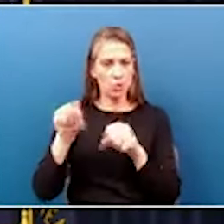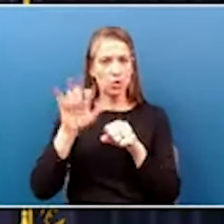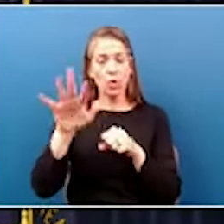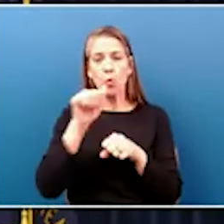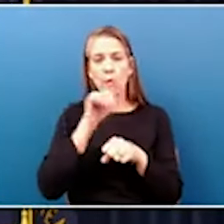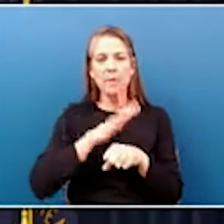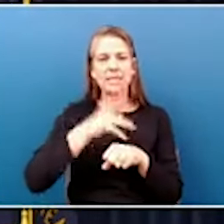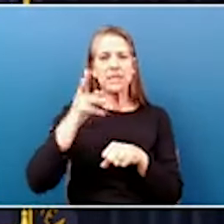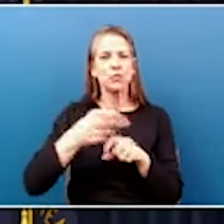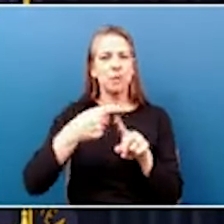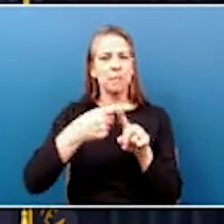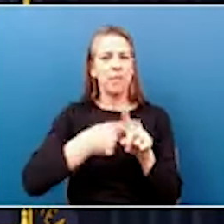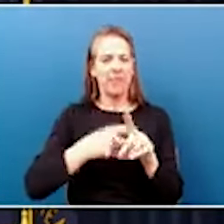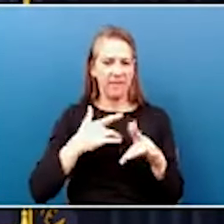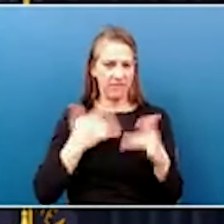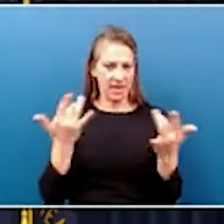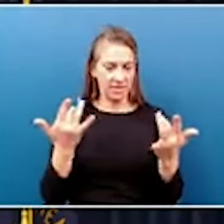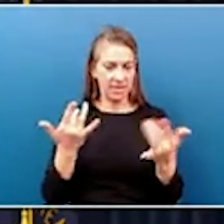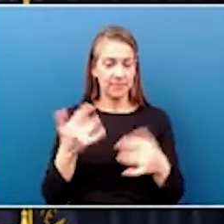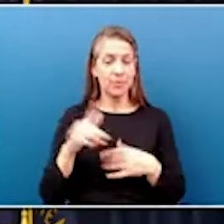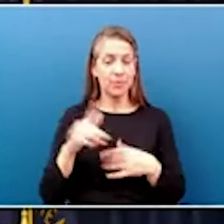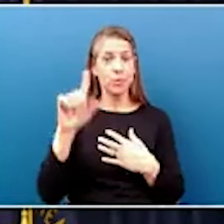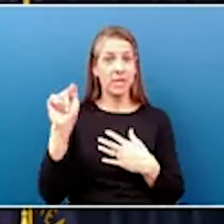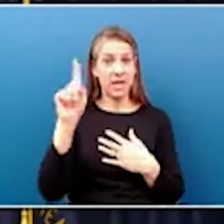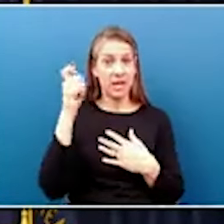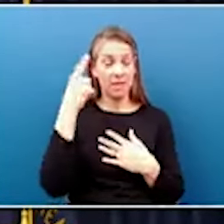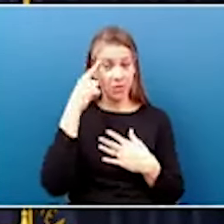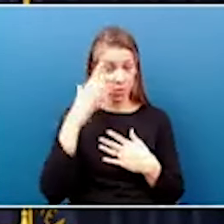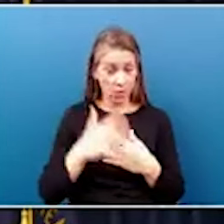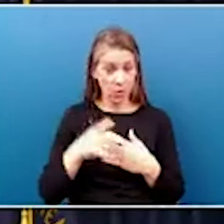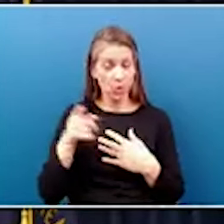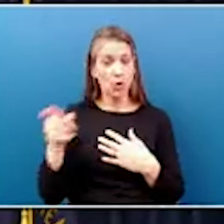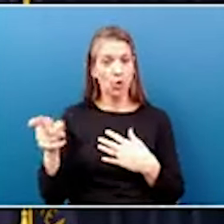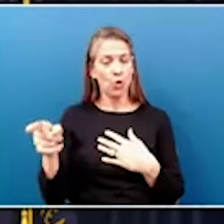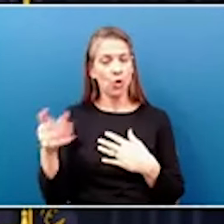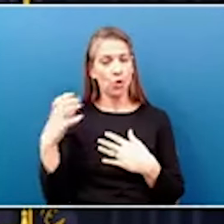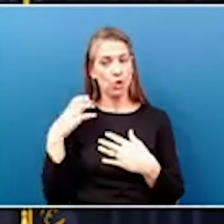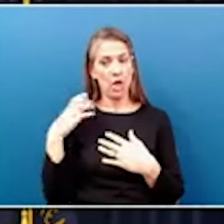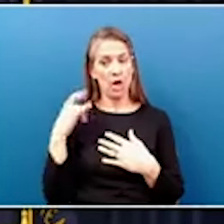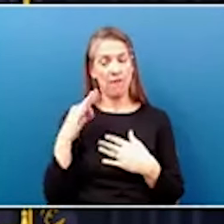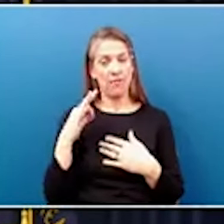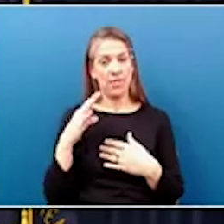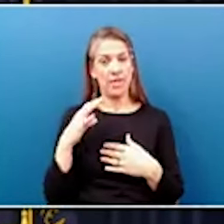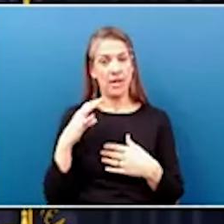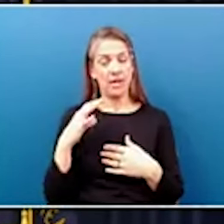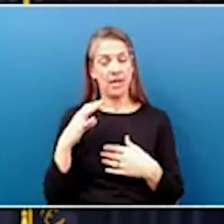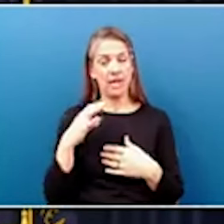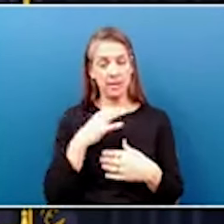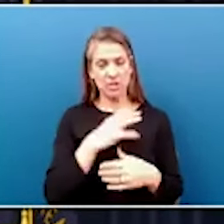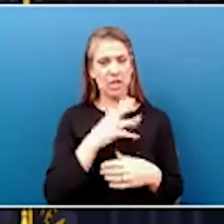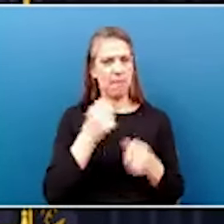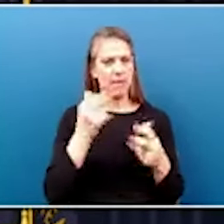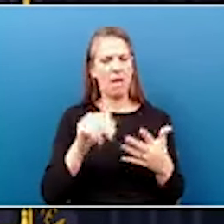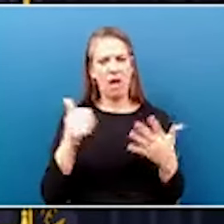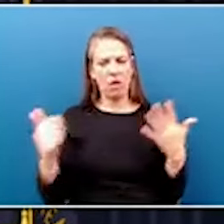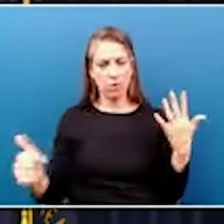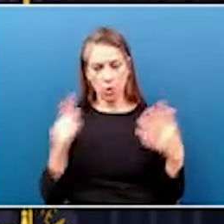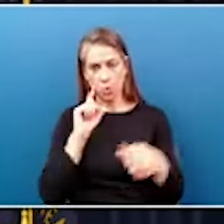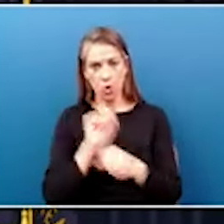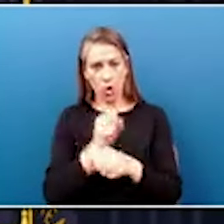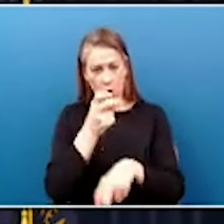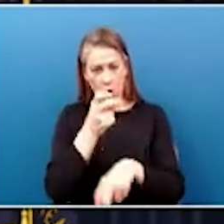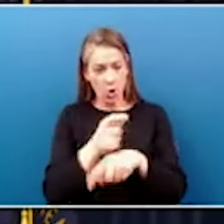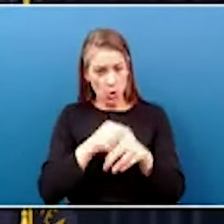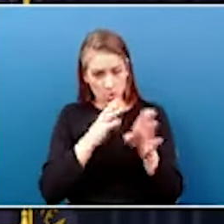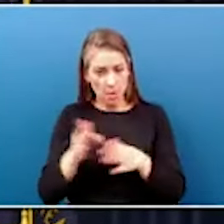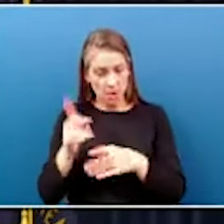Month event. Your Lieutenant Governor Jacqueline Coleman, Chair of the Commission, Marita Willis, and so many others have been working hard to prepare for this